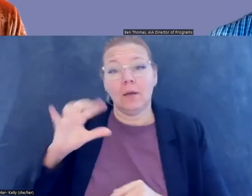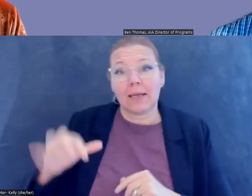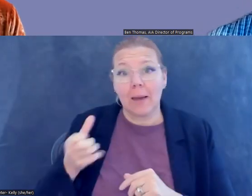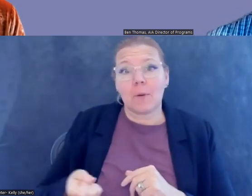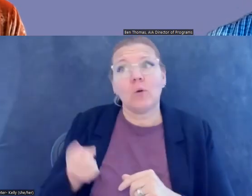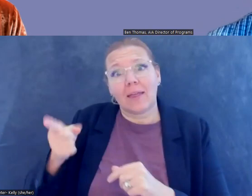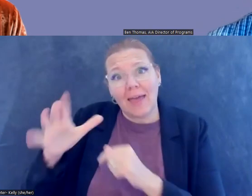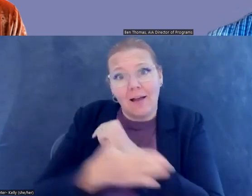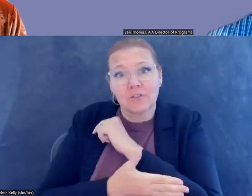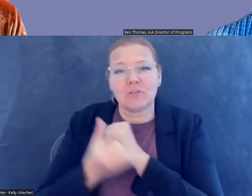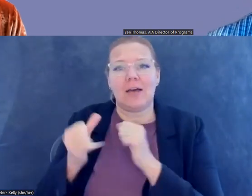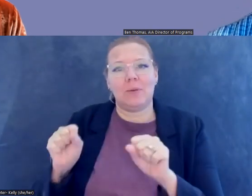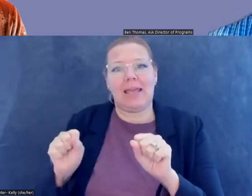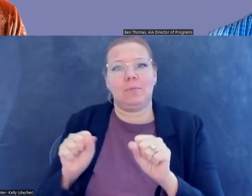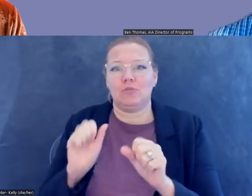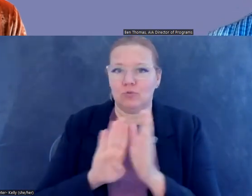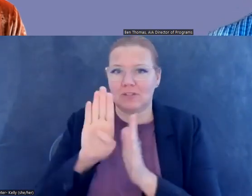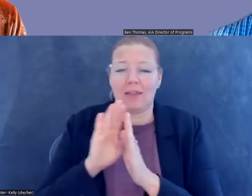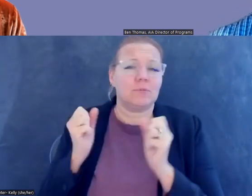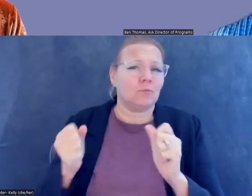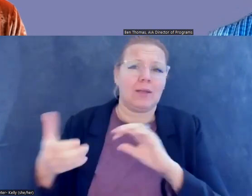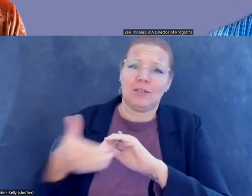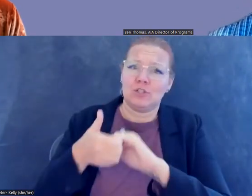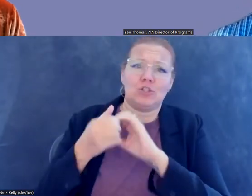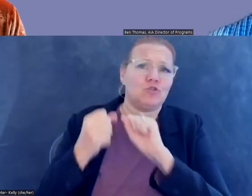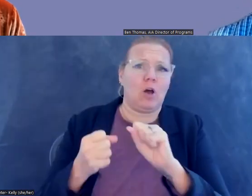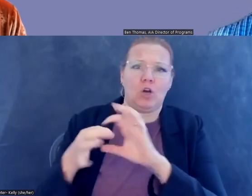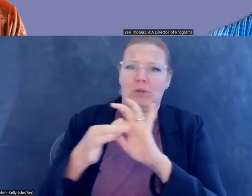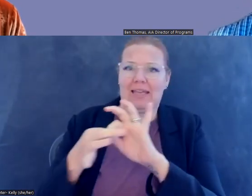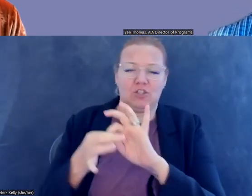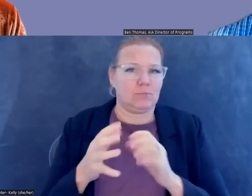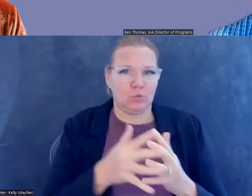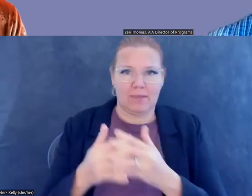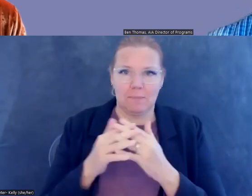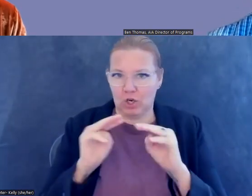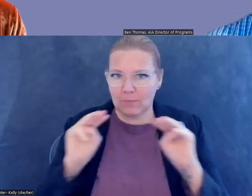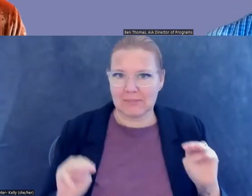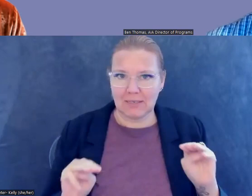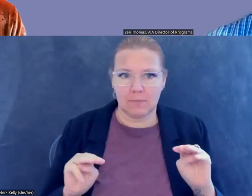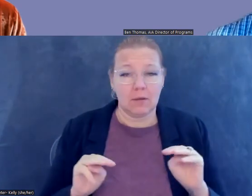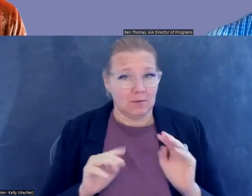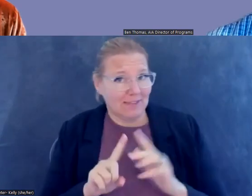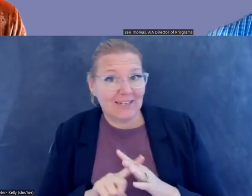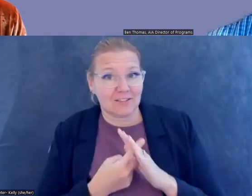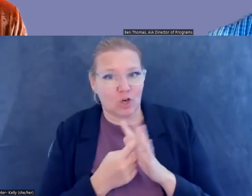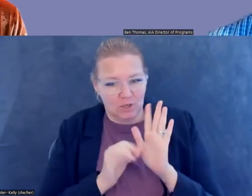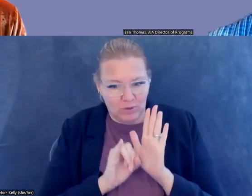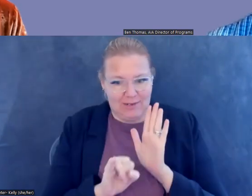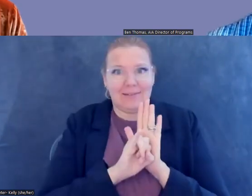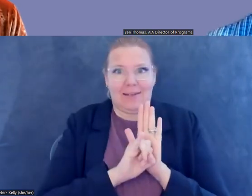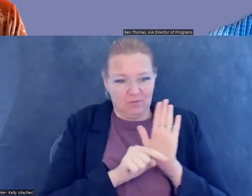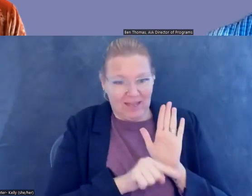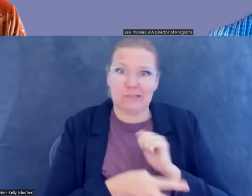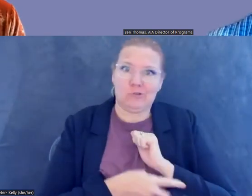incredibly strong relationships with American museums. It started with the identification of a stolen piece in their collection. And,